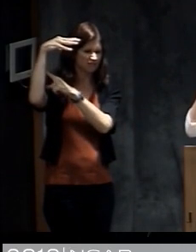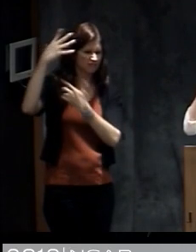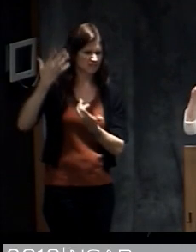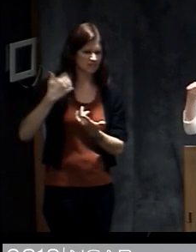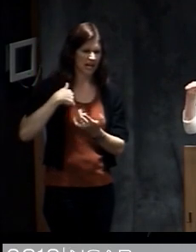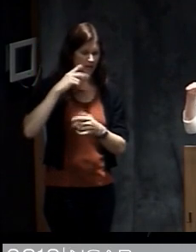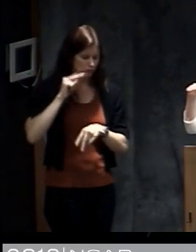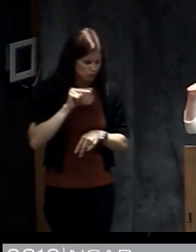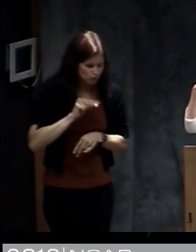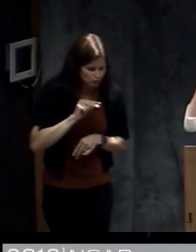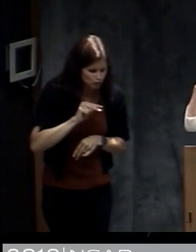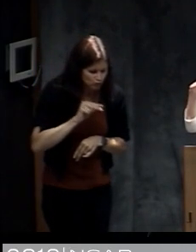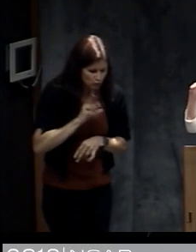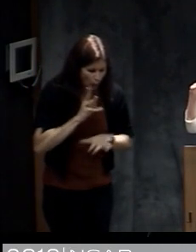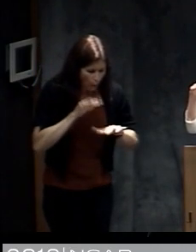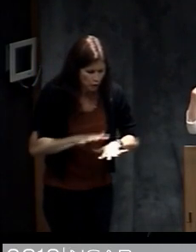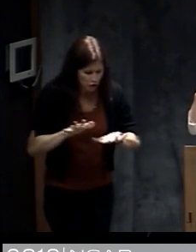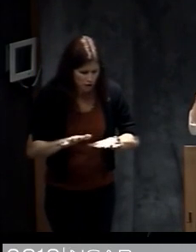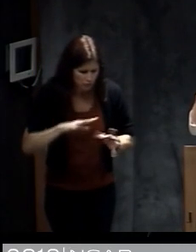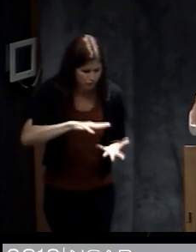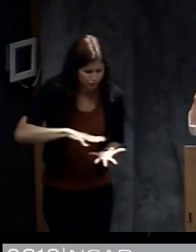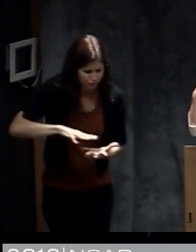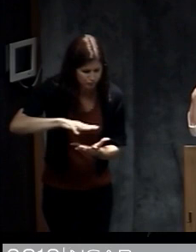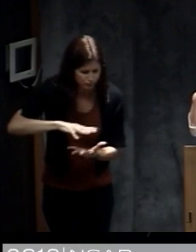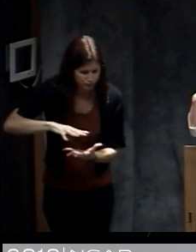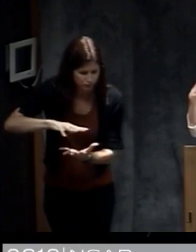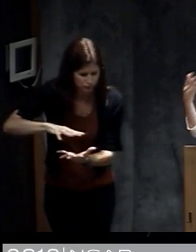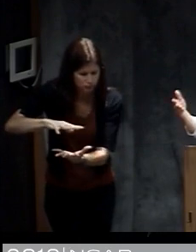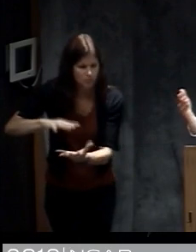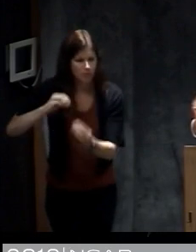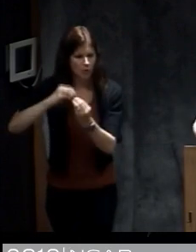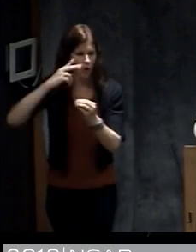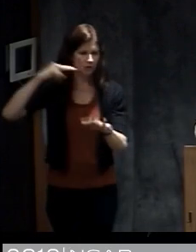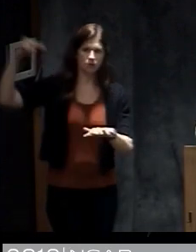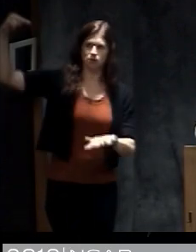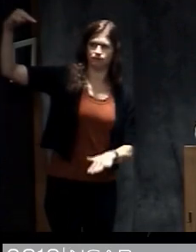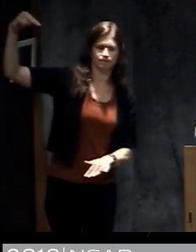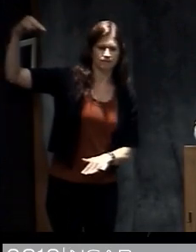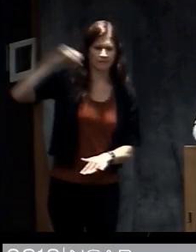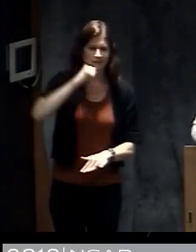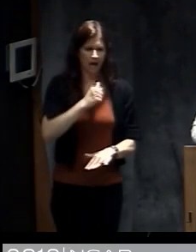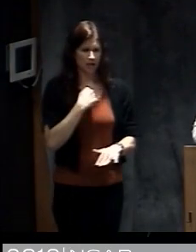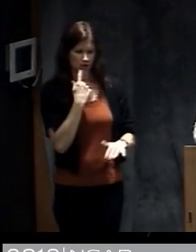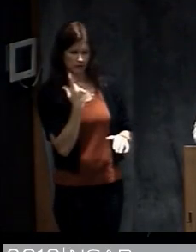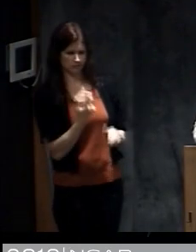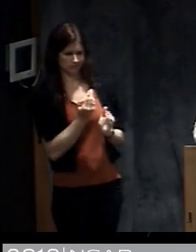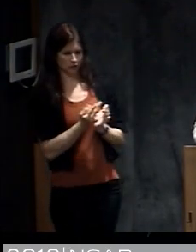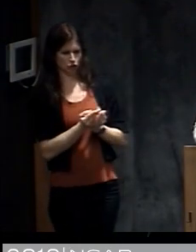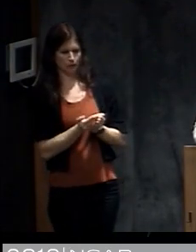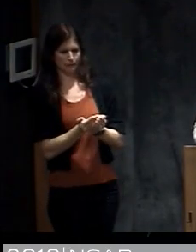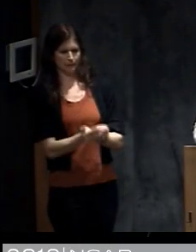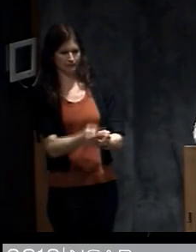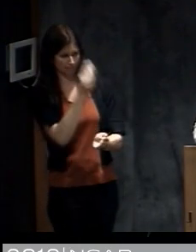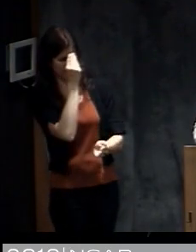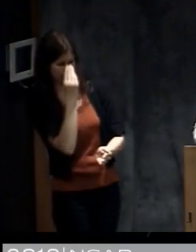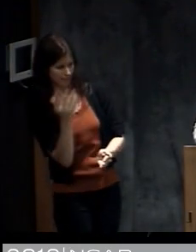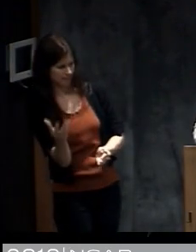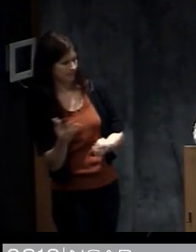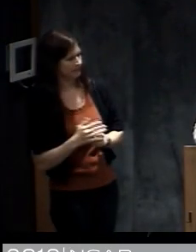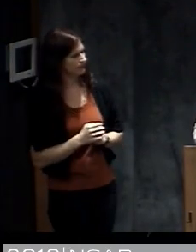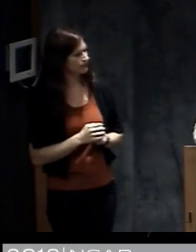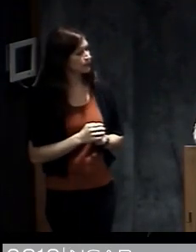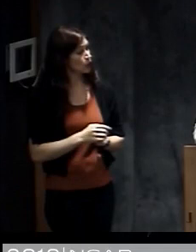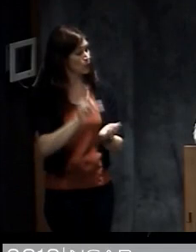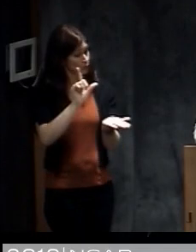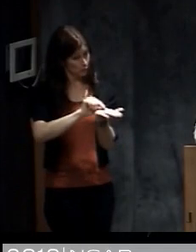see the ocean and see the storms beyond just a ship or an island having to pass through a storm. So this is a newspaper